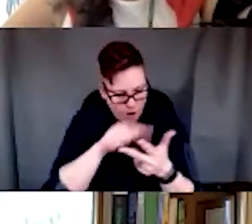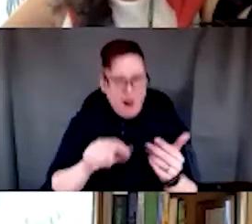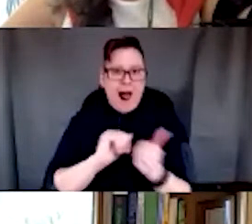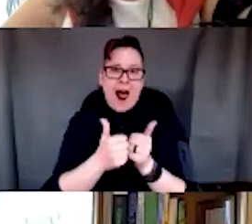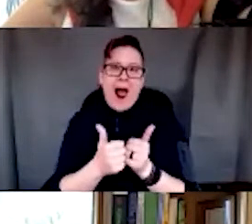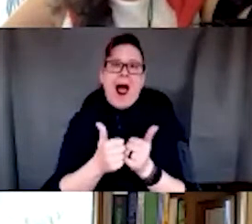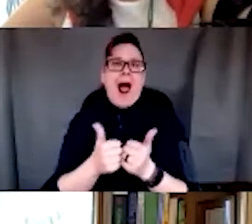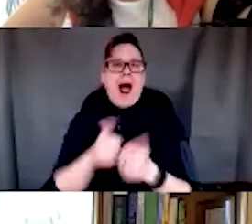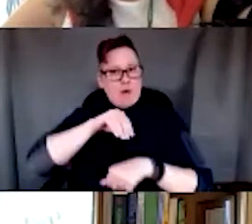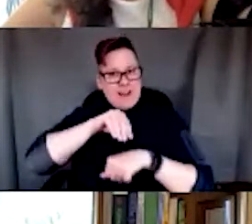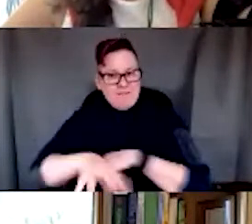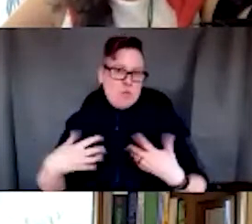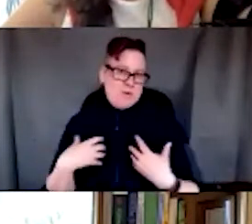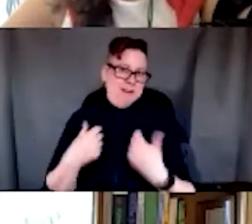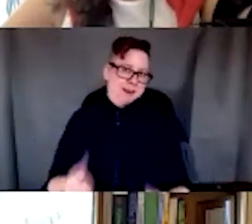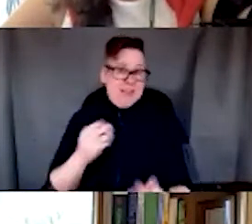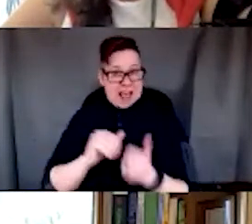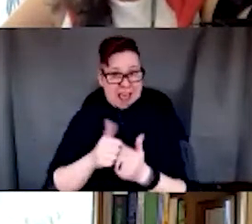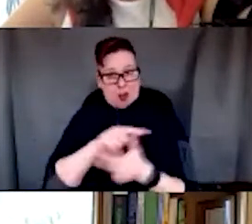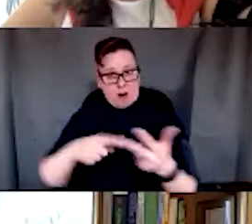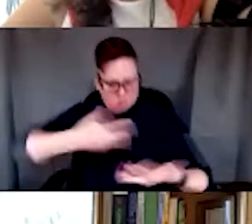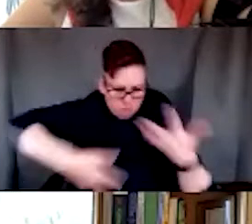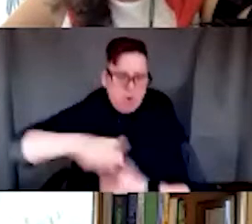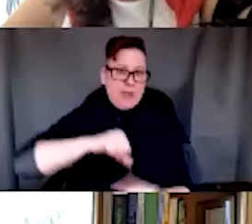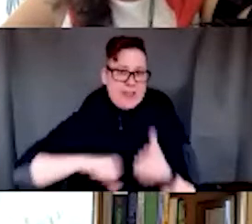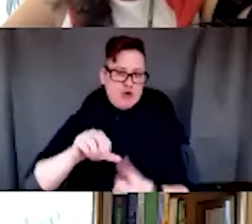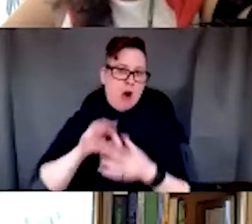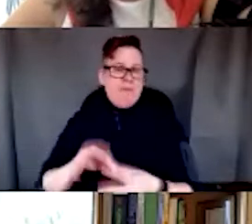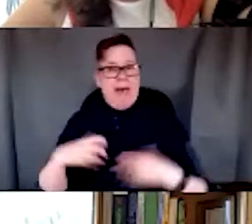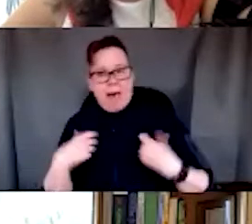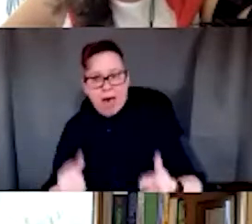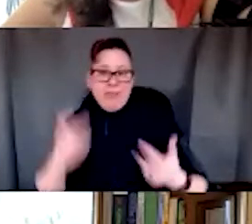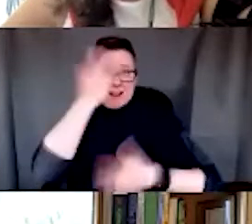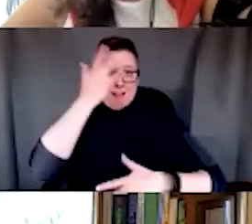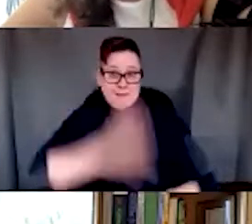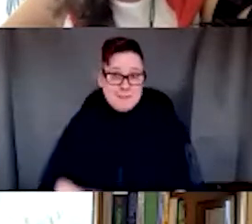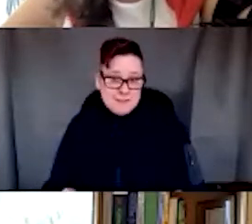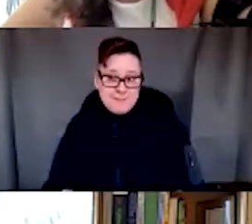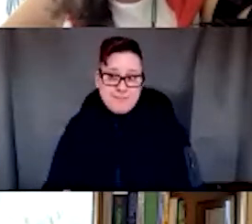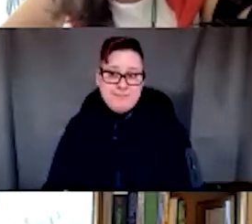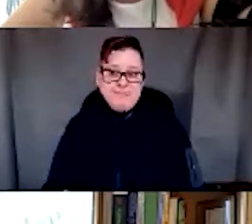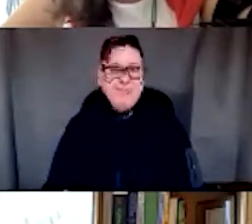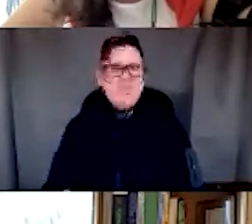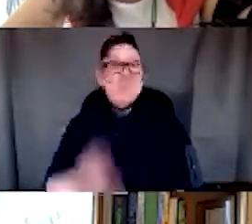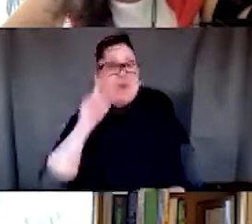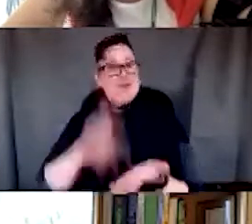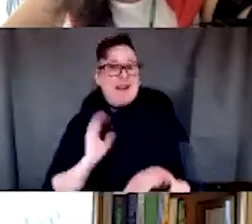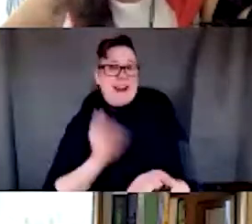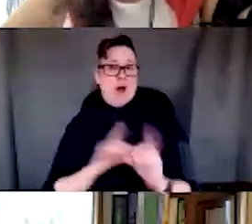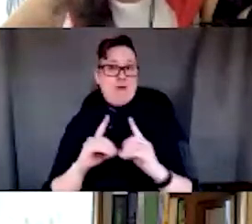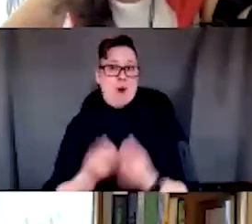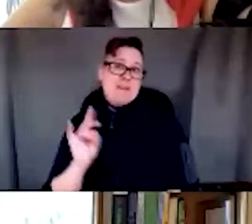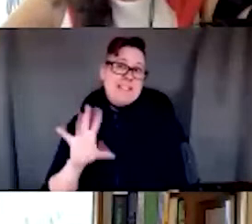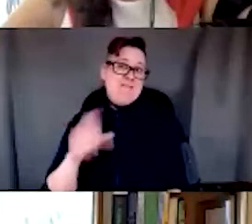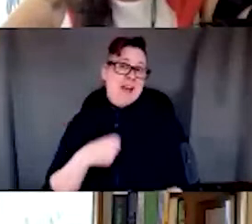and influence the health, how we view health, and illness. In recognition of our department's 75th